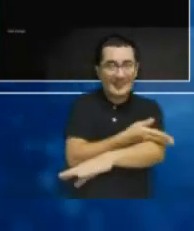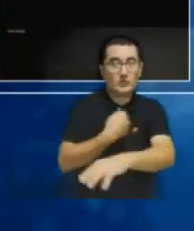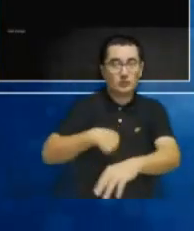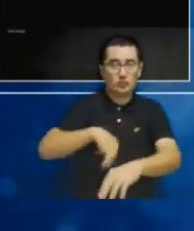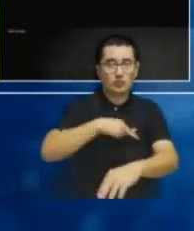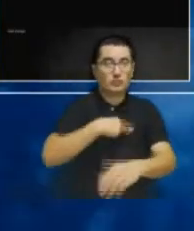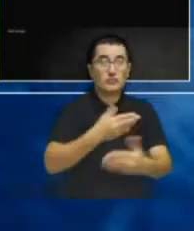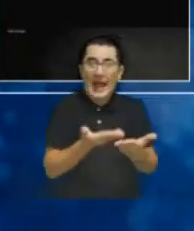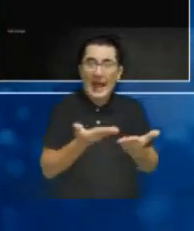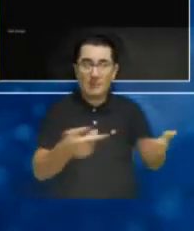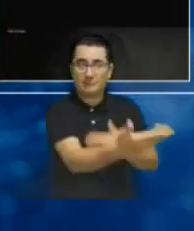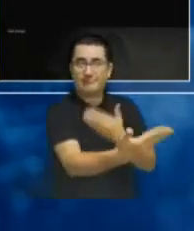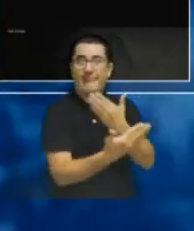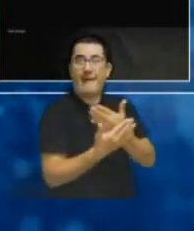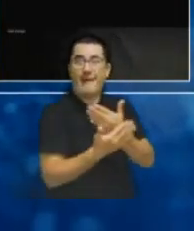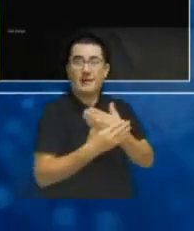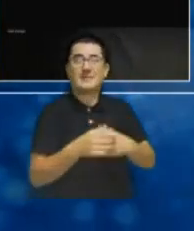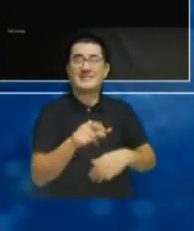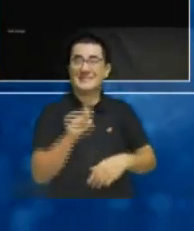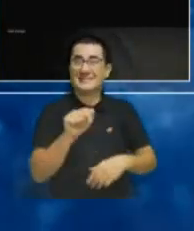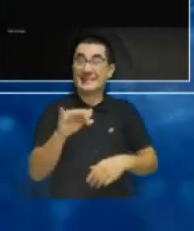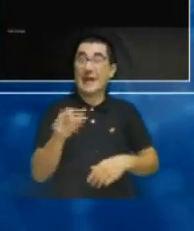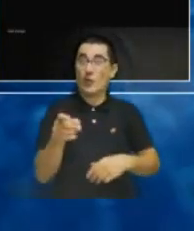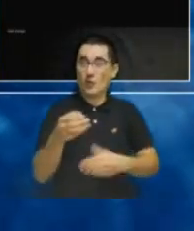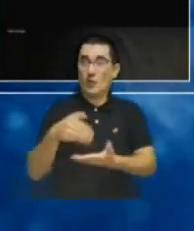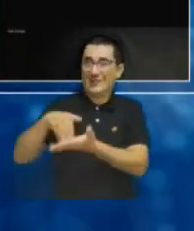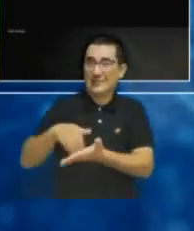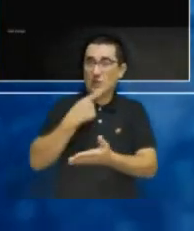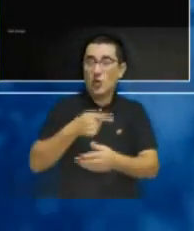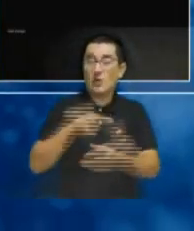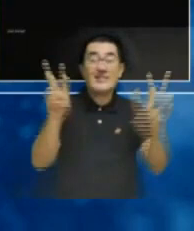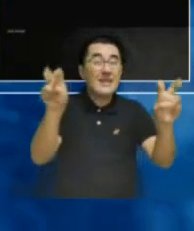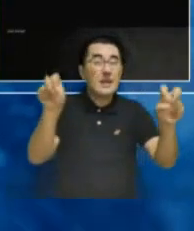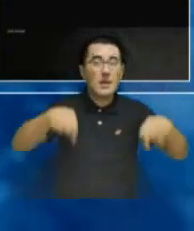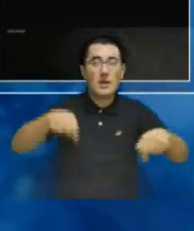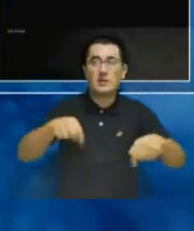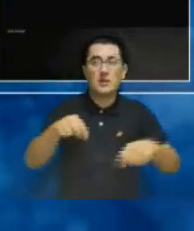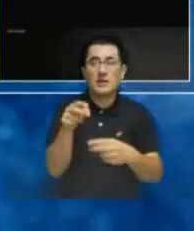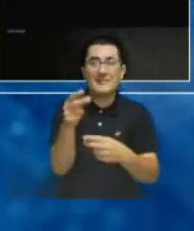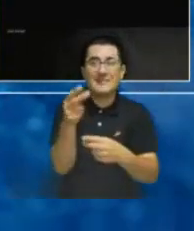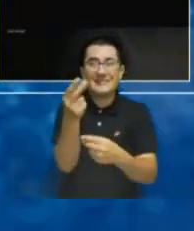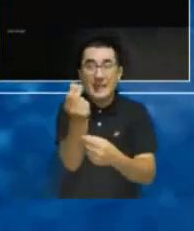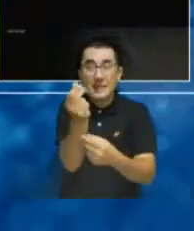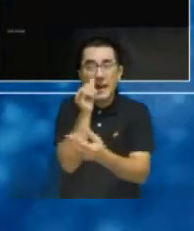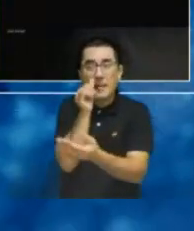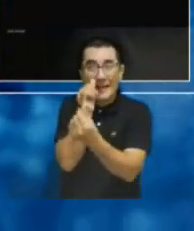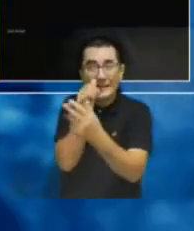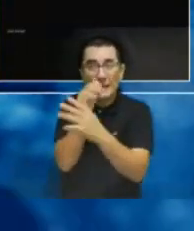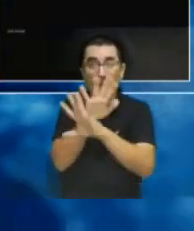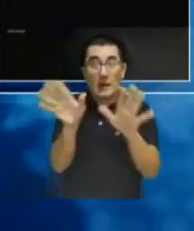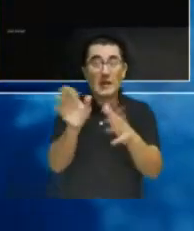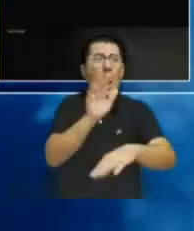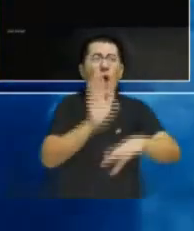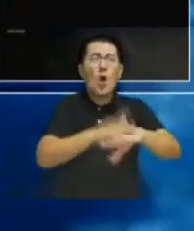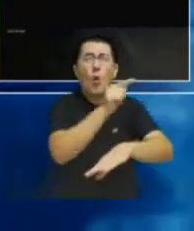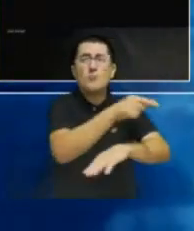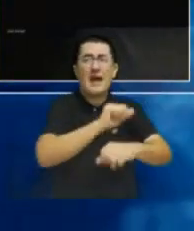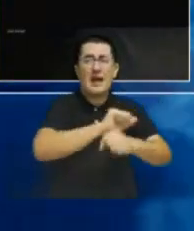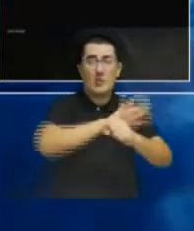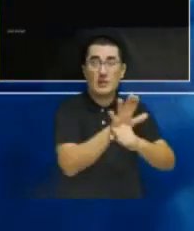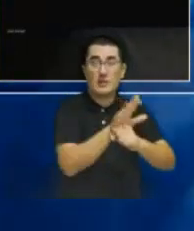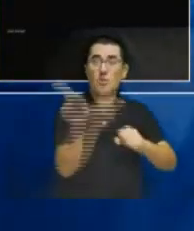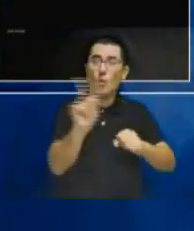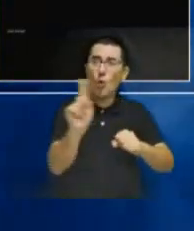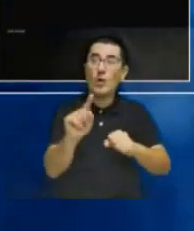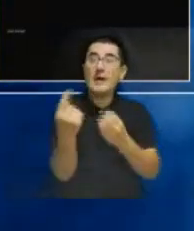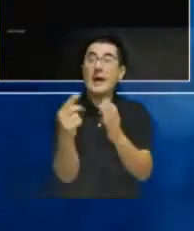we have an important element in that, is not only be thinking in terms of reactivation because of the pandemics. This might be a